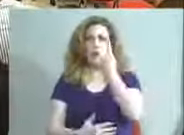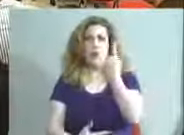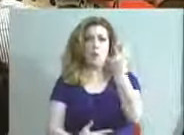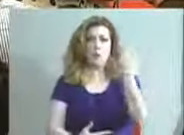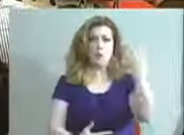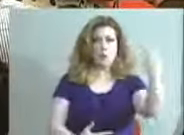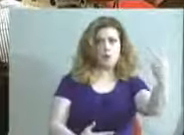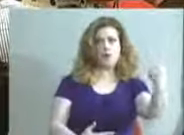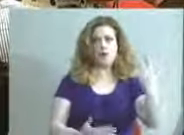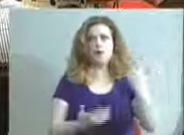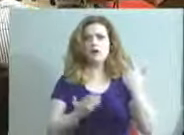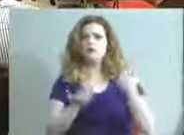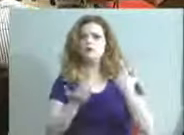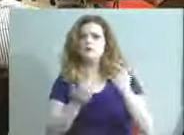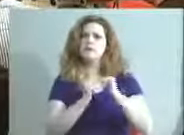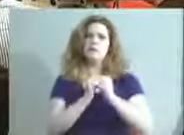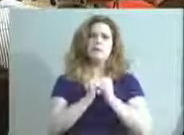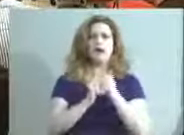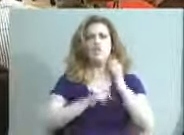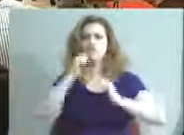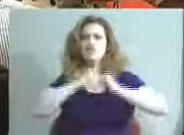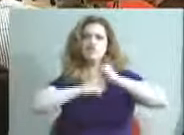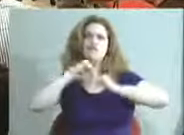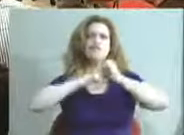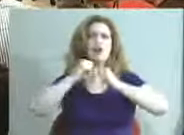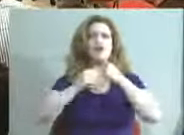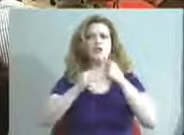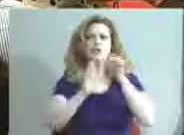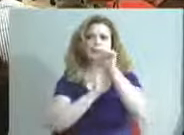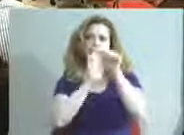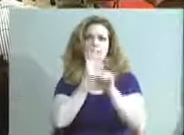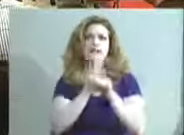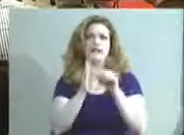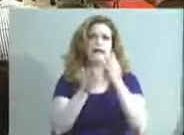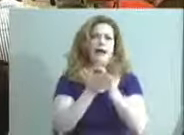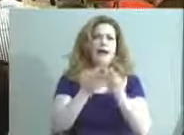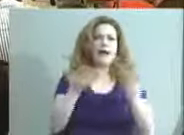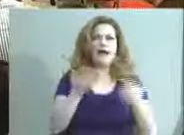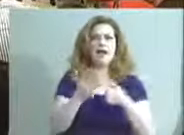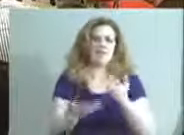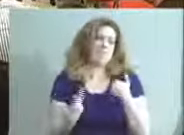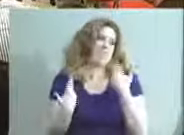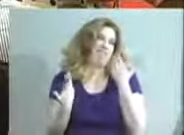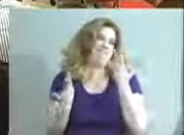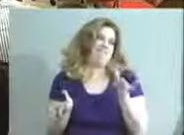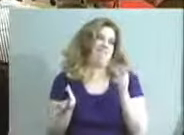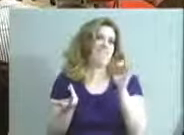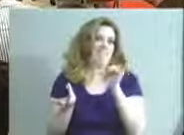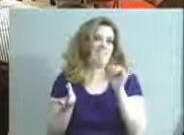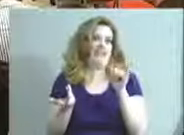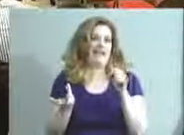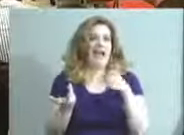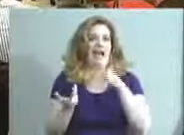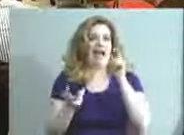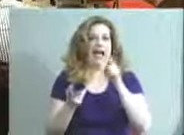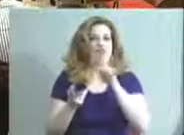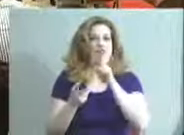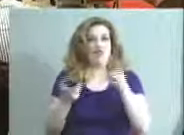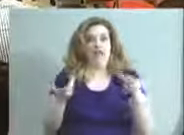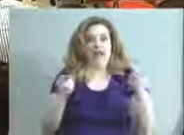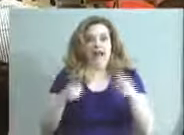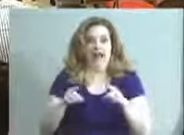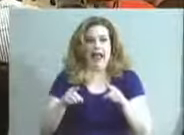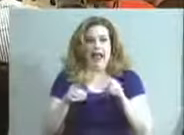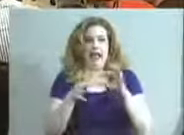somehow we structure an agenda item specifically whether, I don't know that, you like I have to react to what Donna